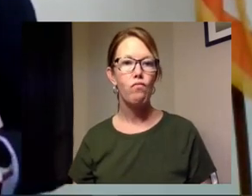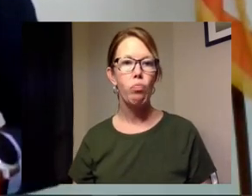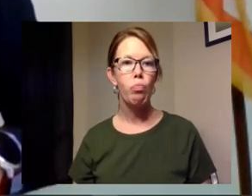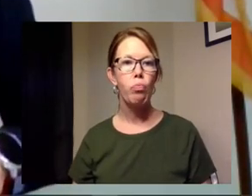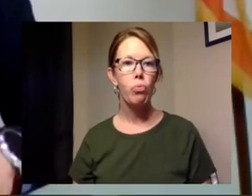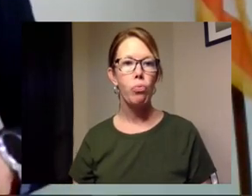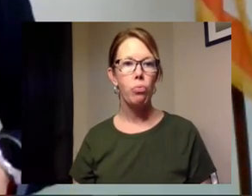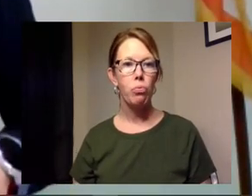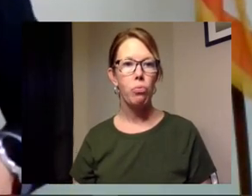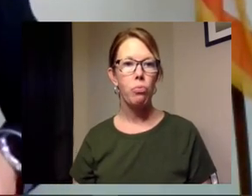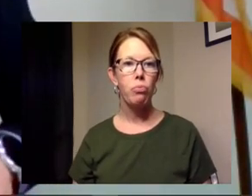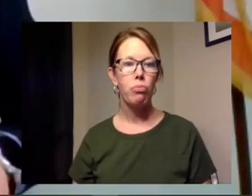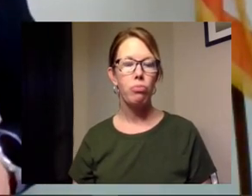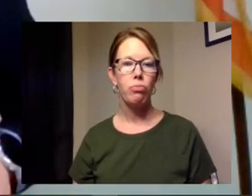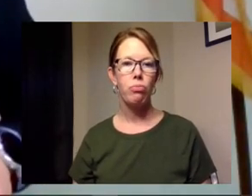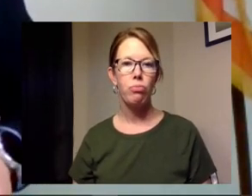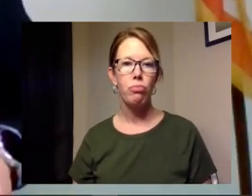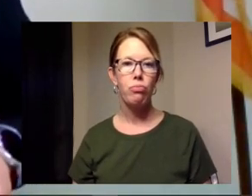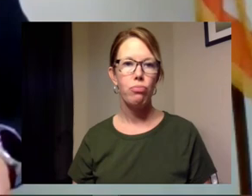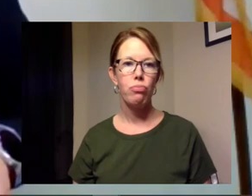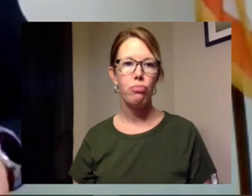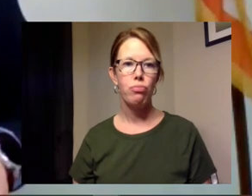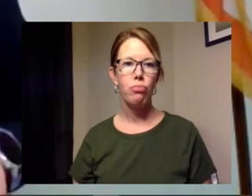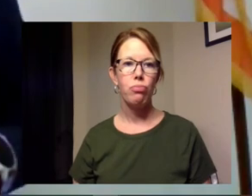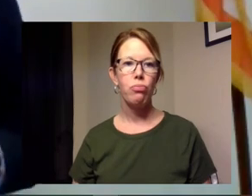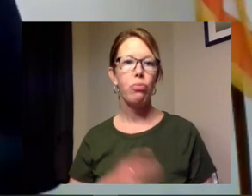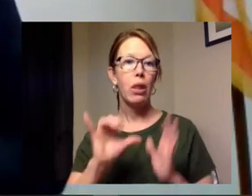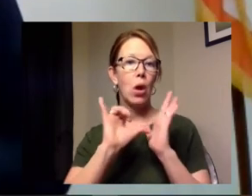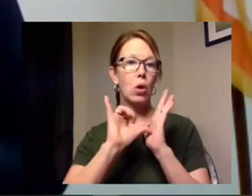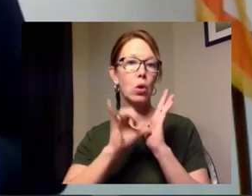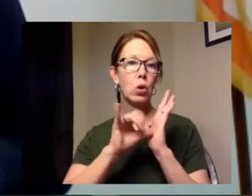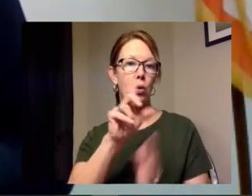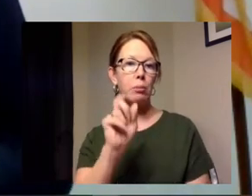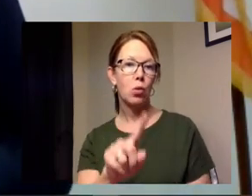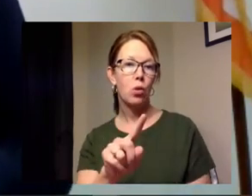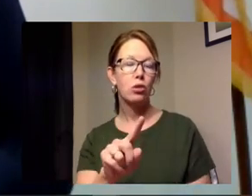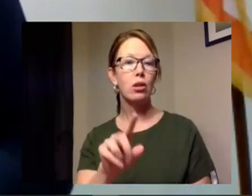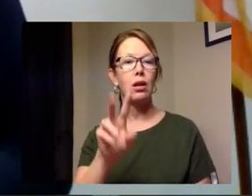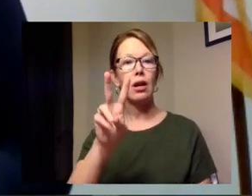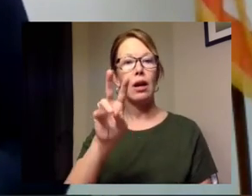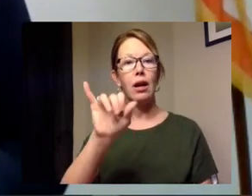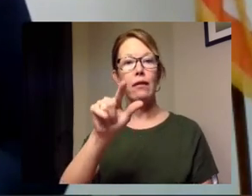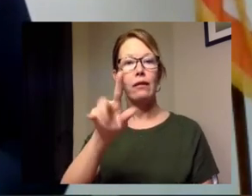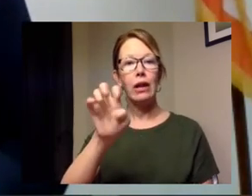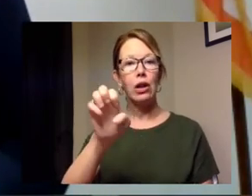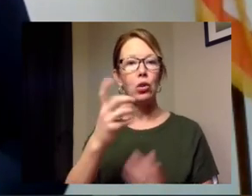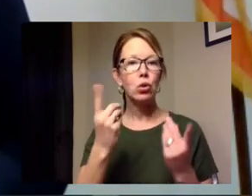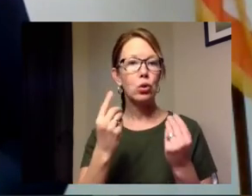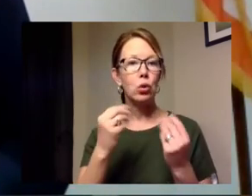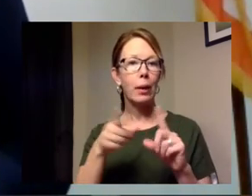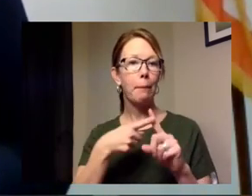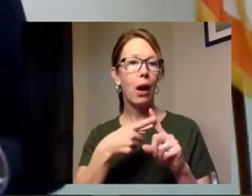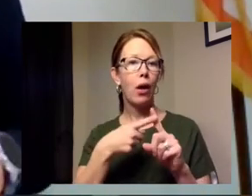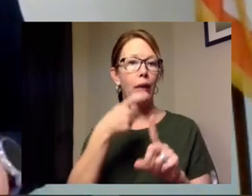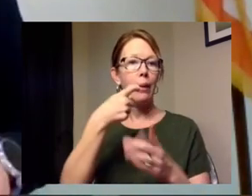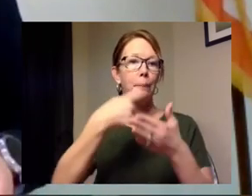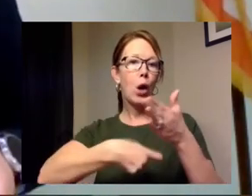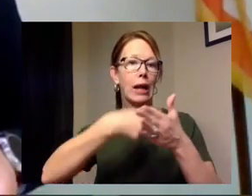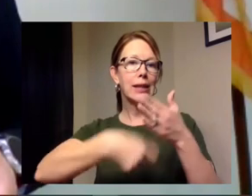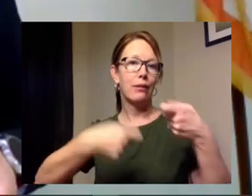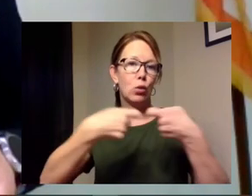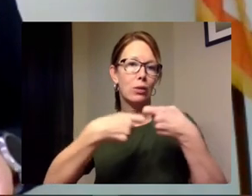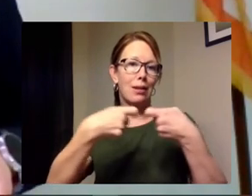and now we have another question through youtube what is the village doing about the price of utilities during this